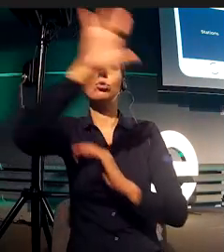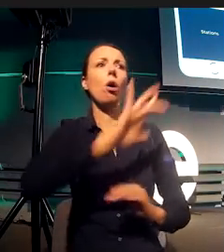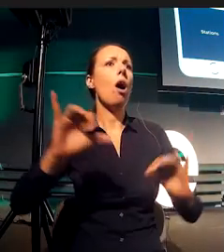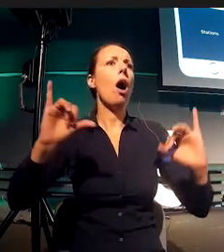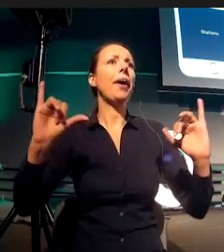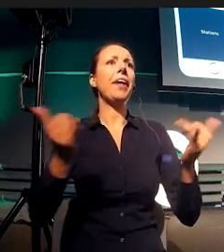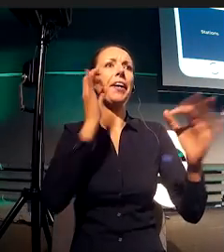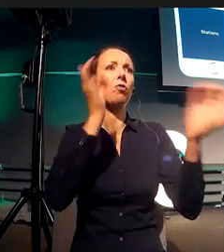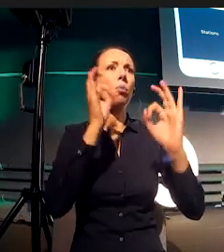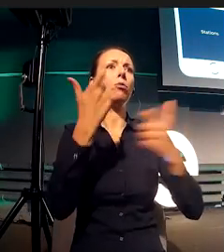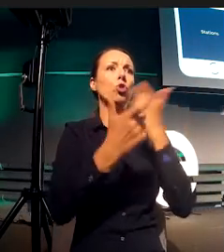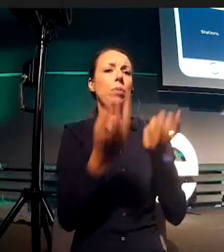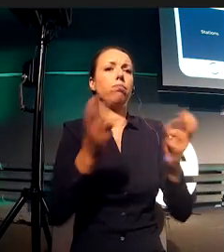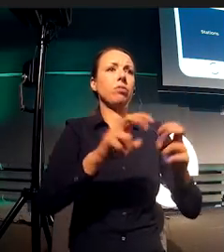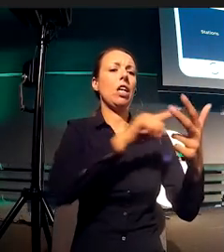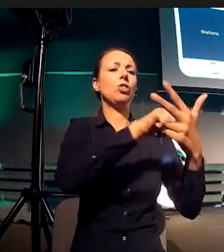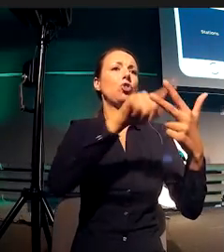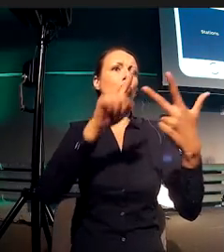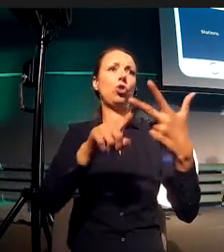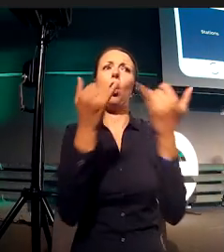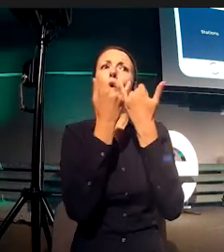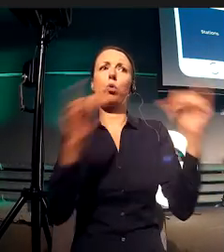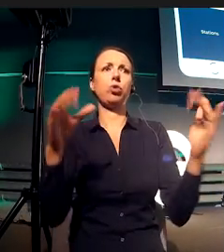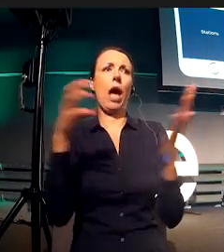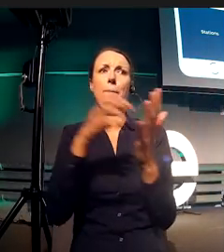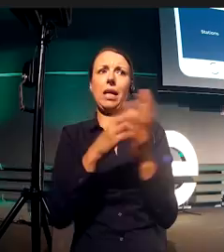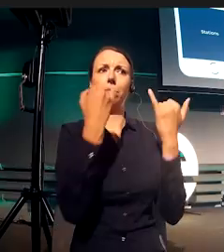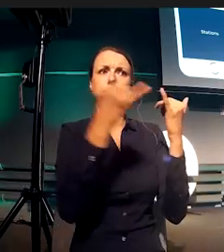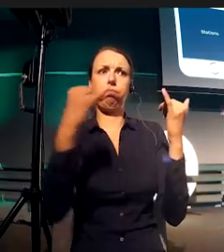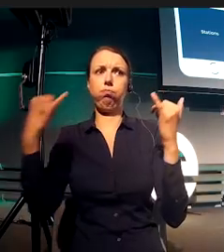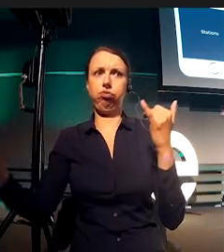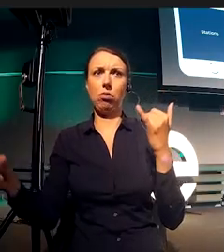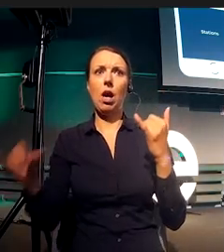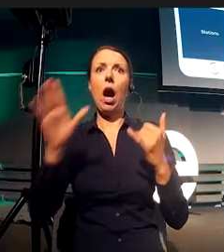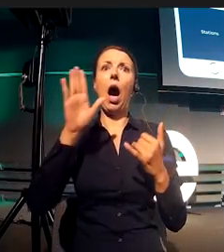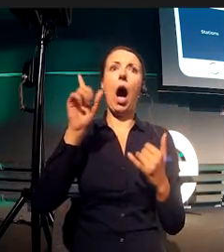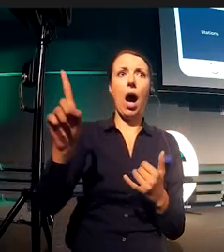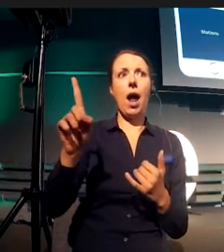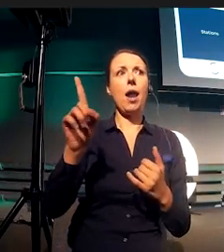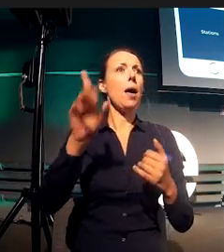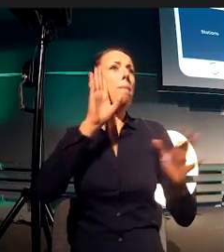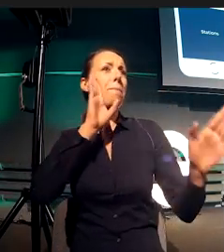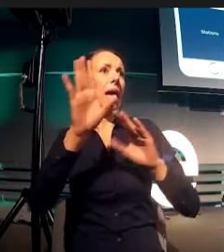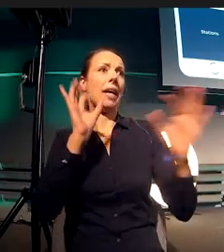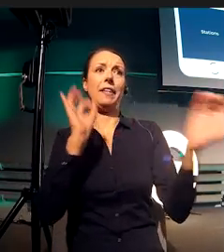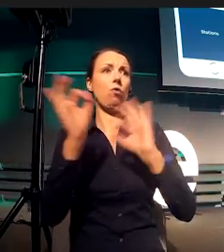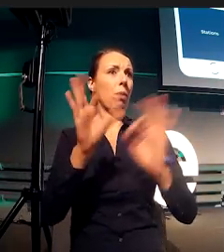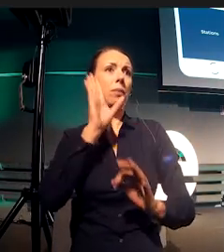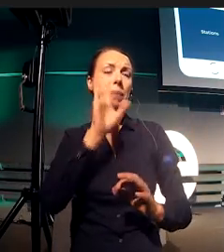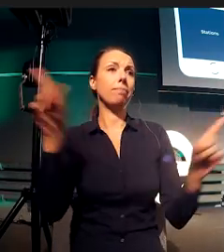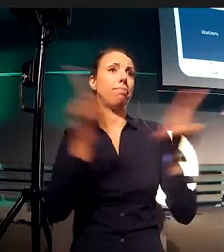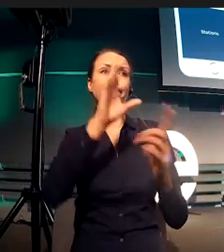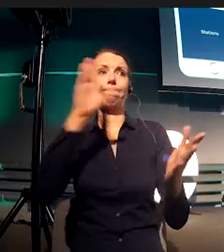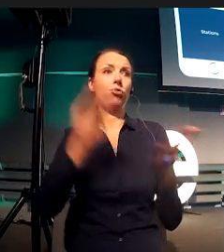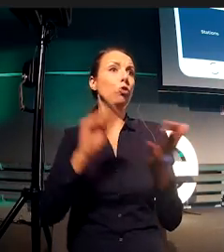completely different apps that provided the same information in a different UI. And here you can see the three tests that we did